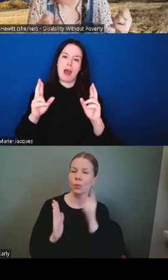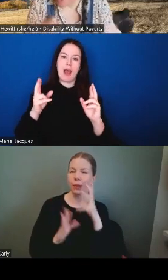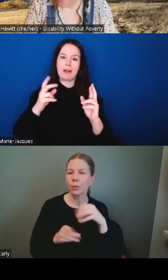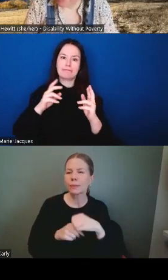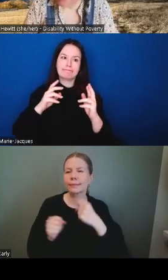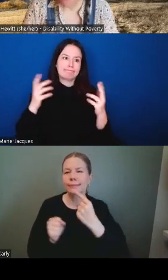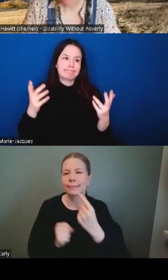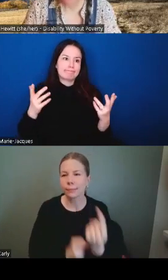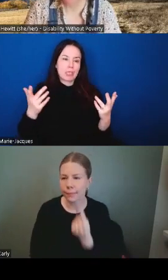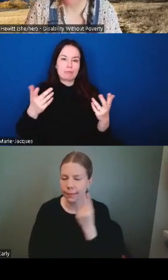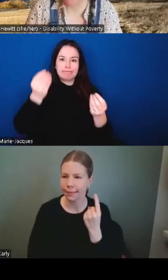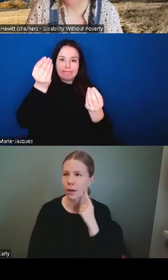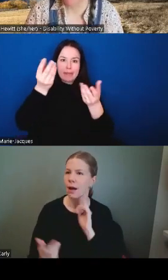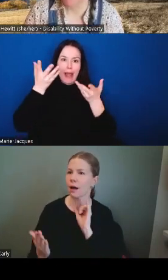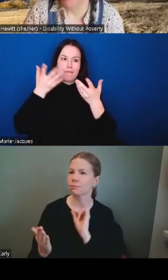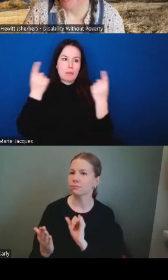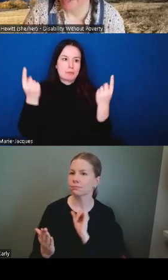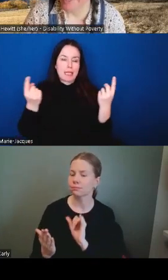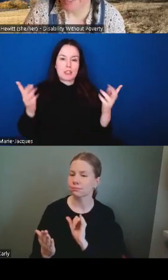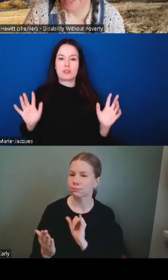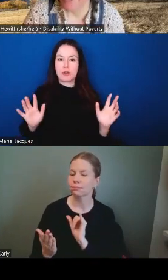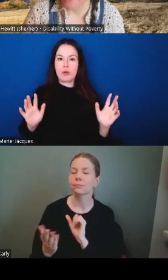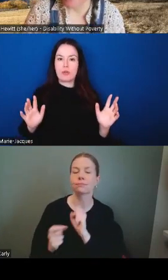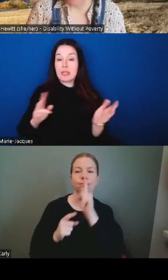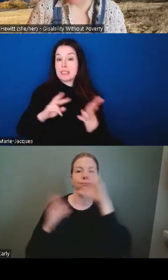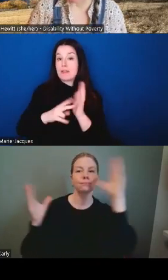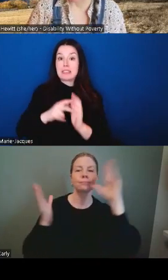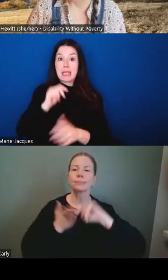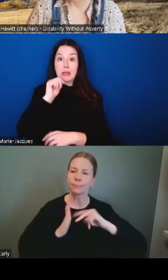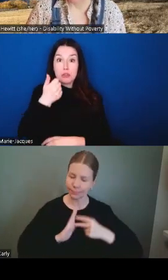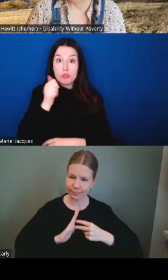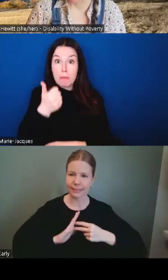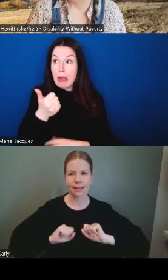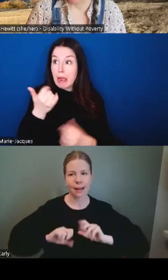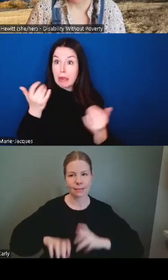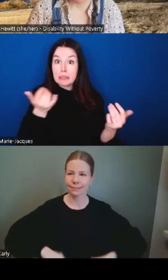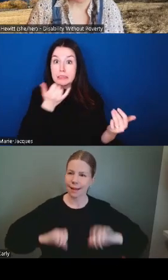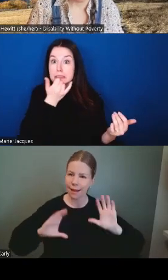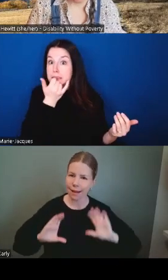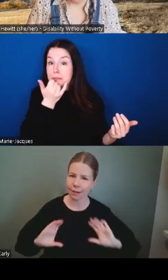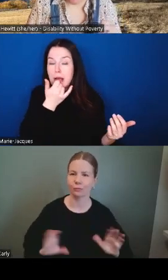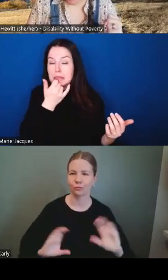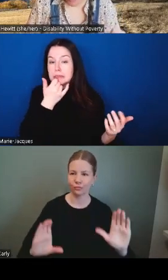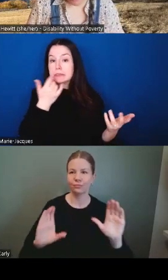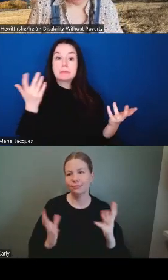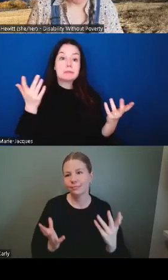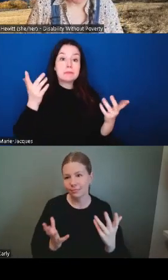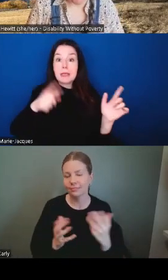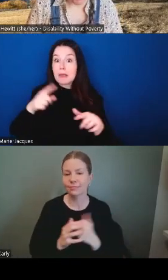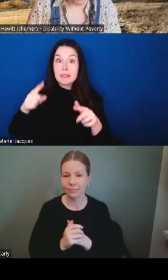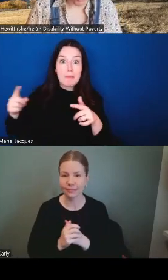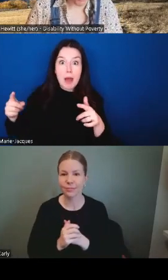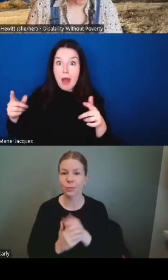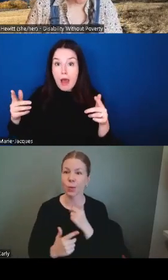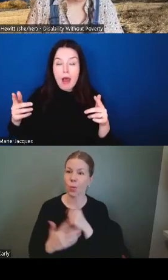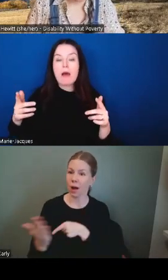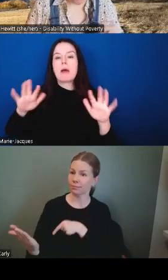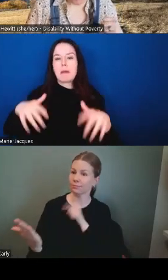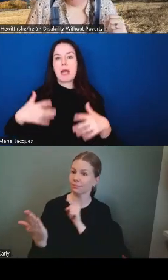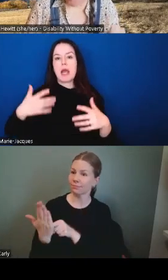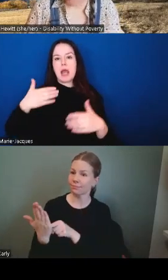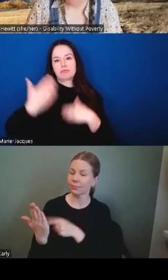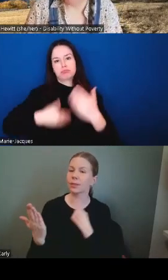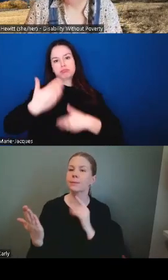then spurs us on the next day to new action right we begin to think okay what did we learn